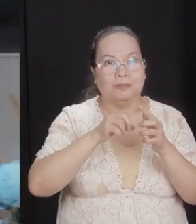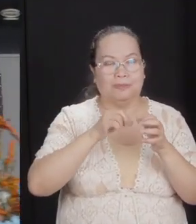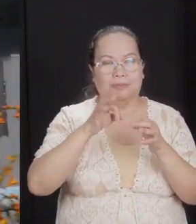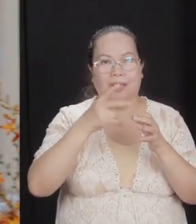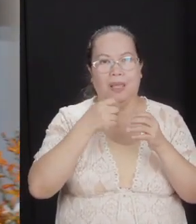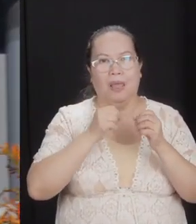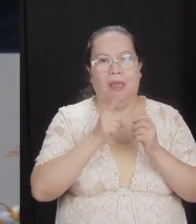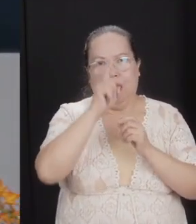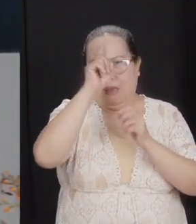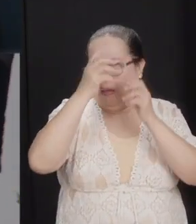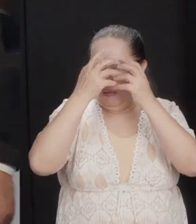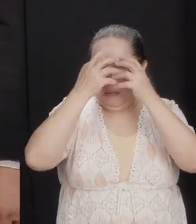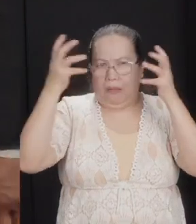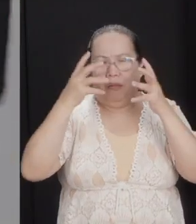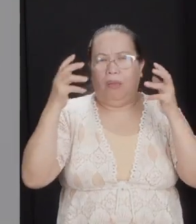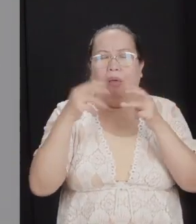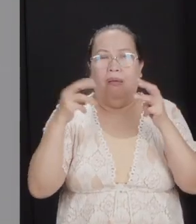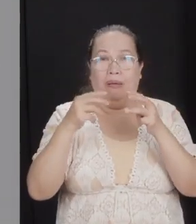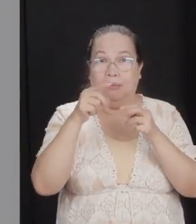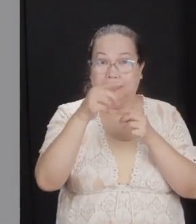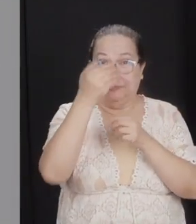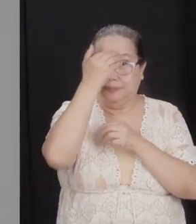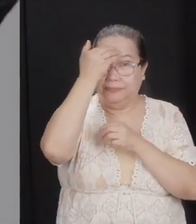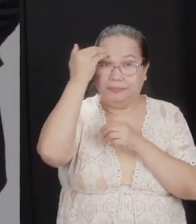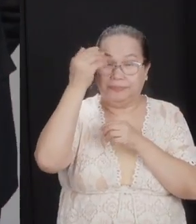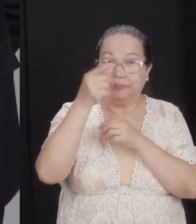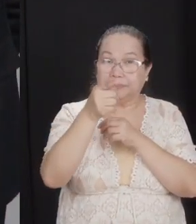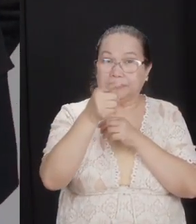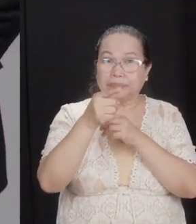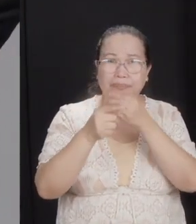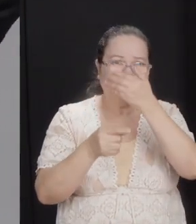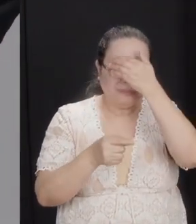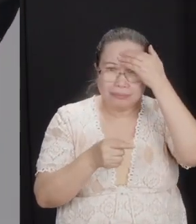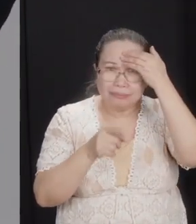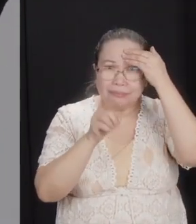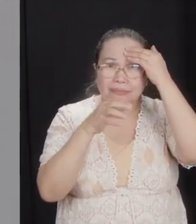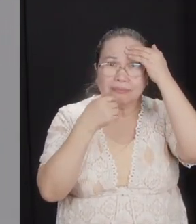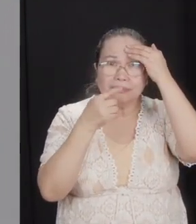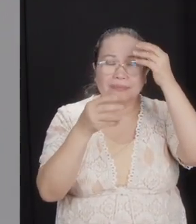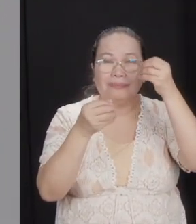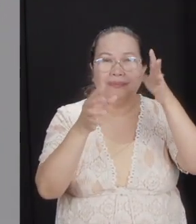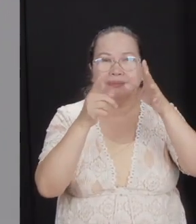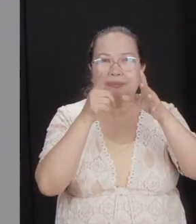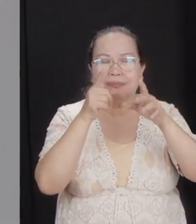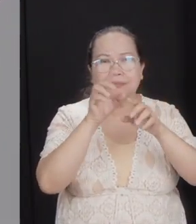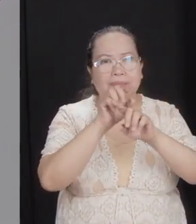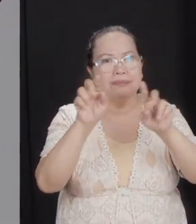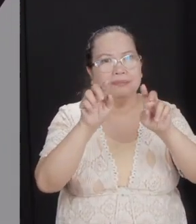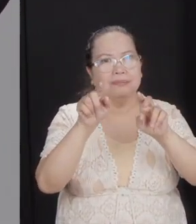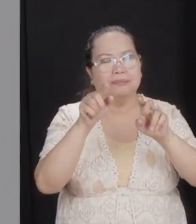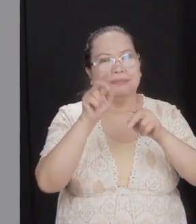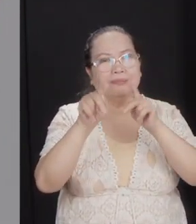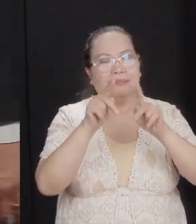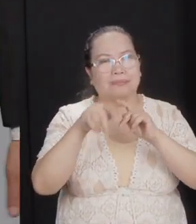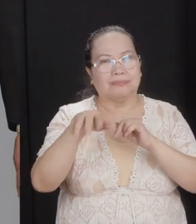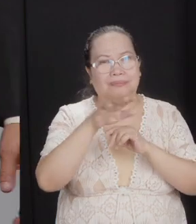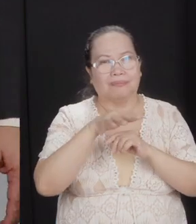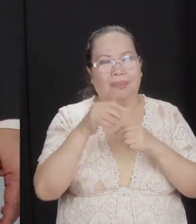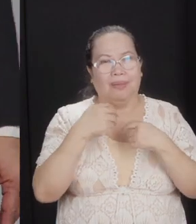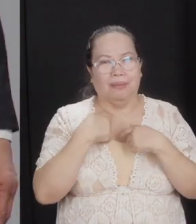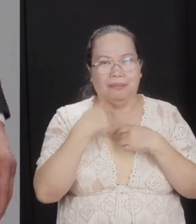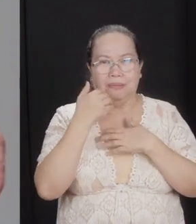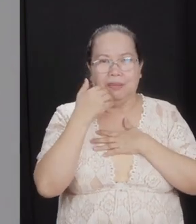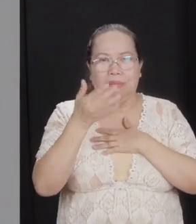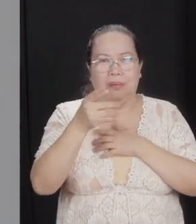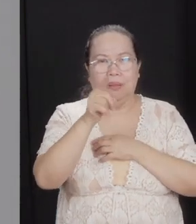Have you forgotten who helped you get your lunch, you ungrateful people? That's what they could have said. Many of us are dead